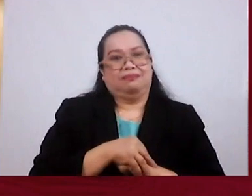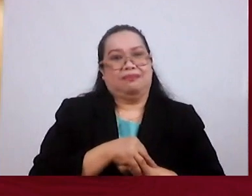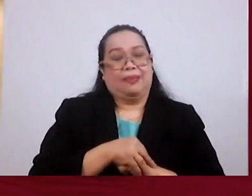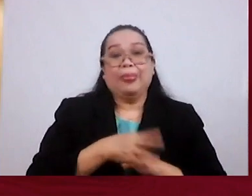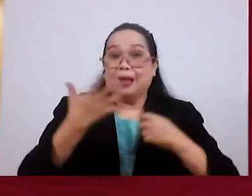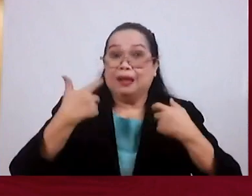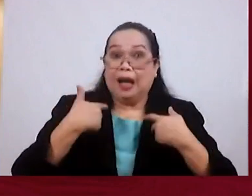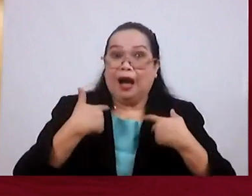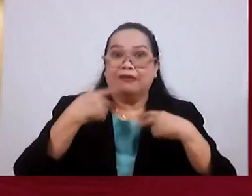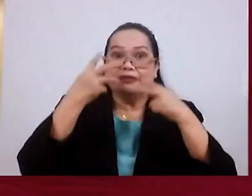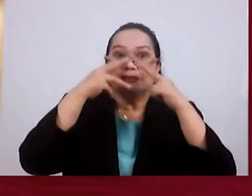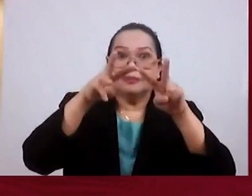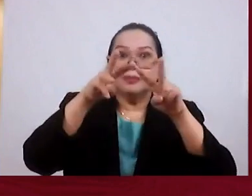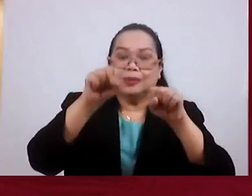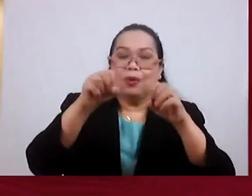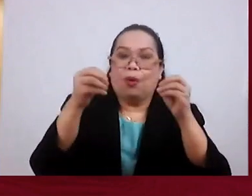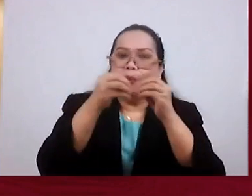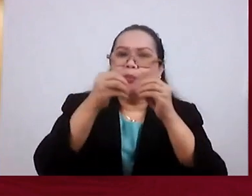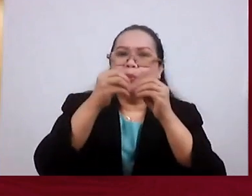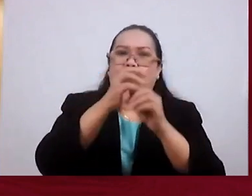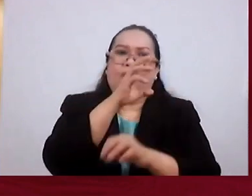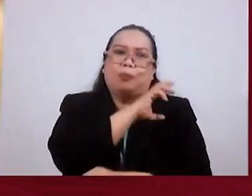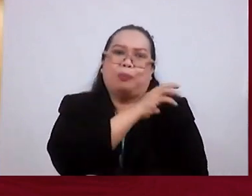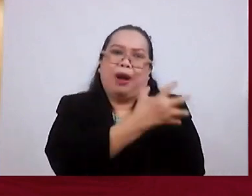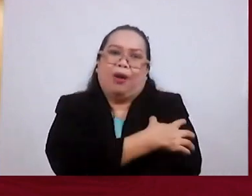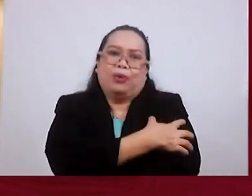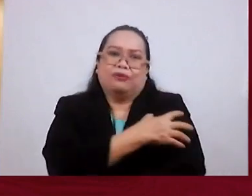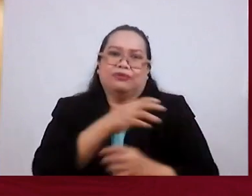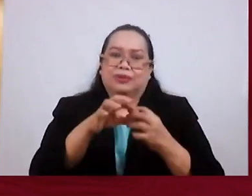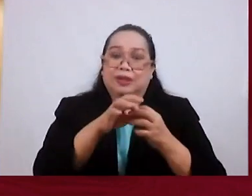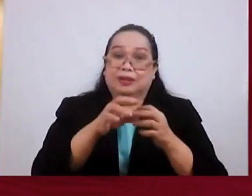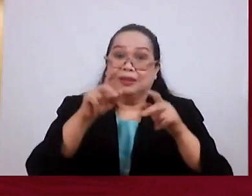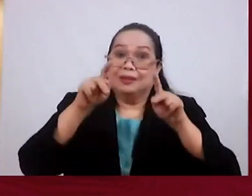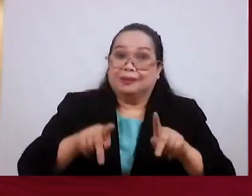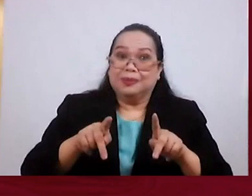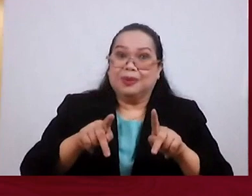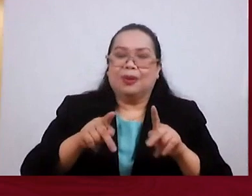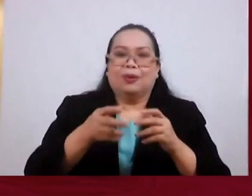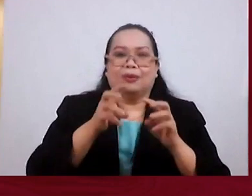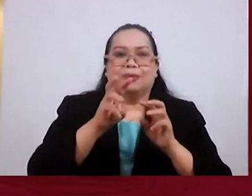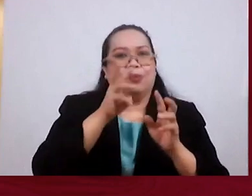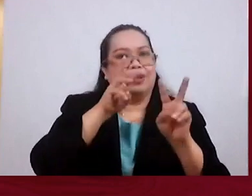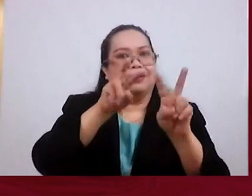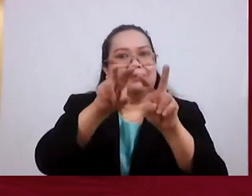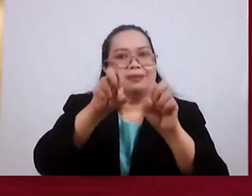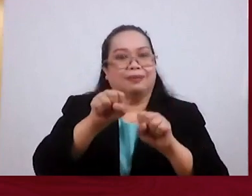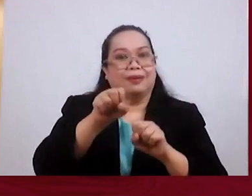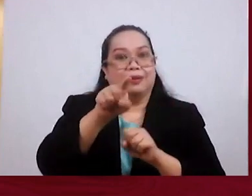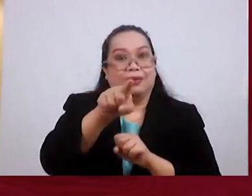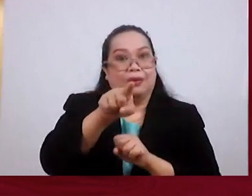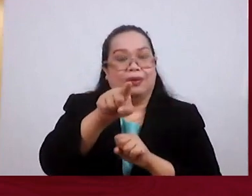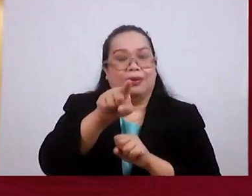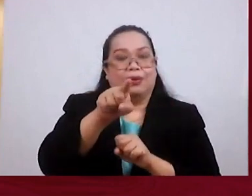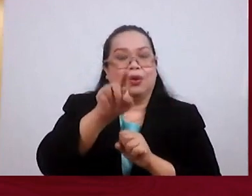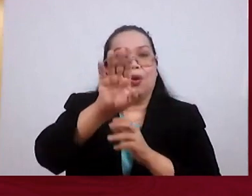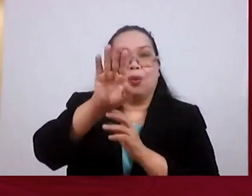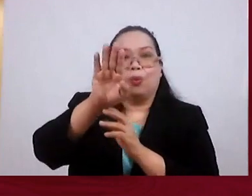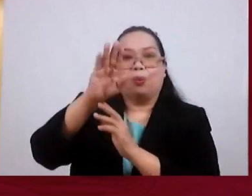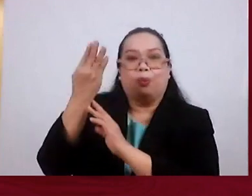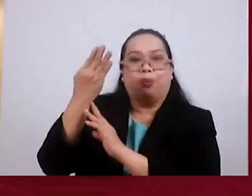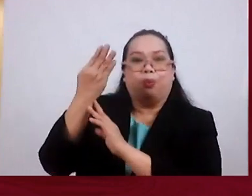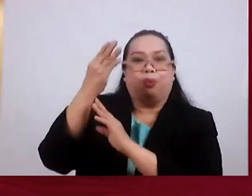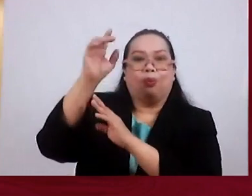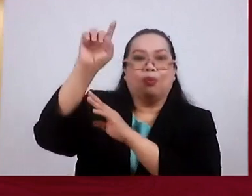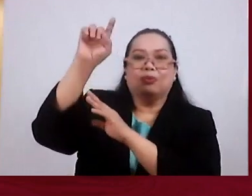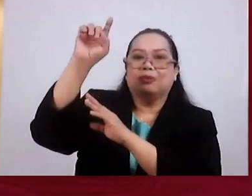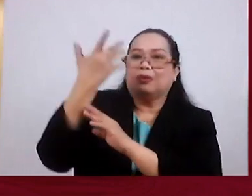There are witnesses more powerful than human witnesses When you keep turning your back to